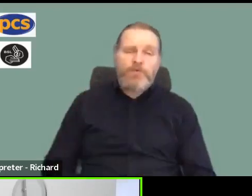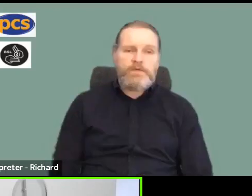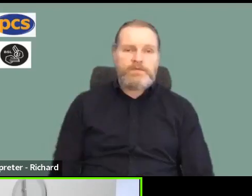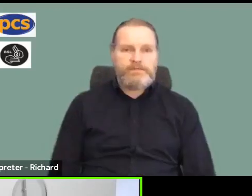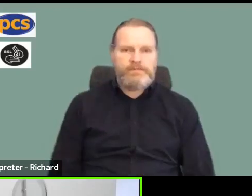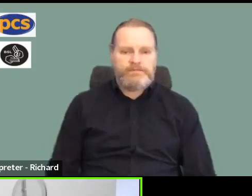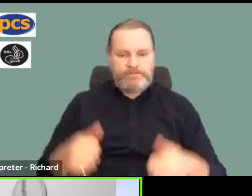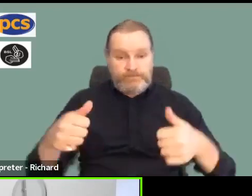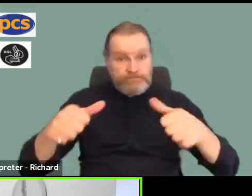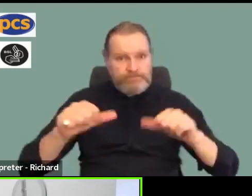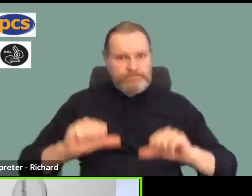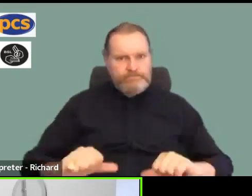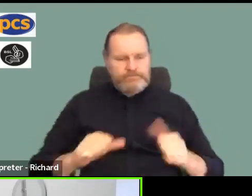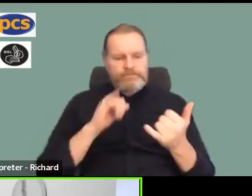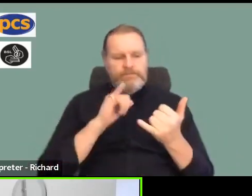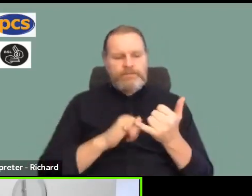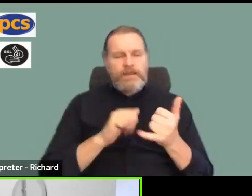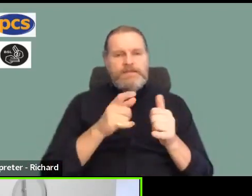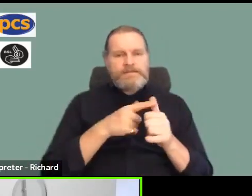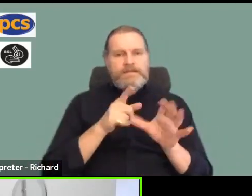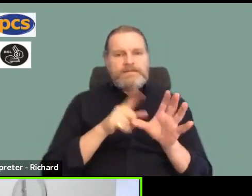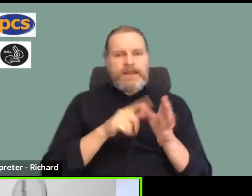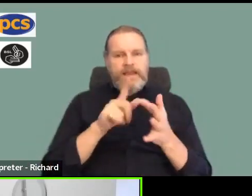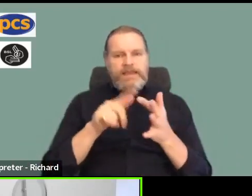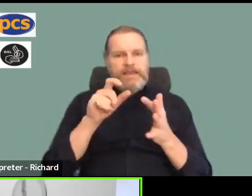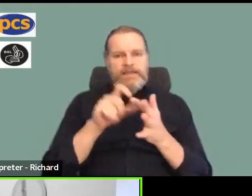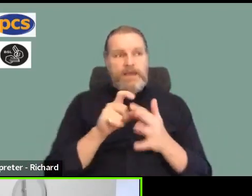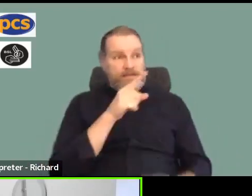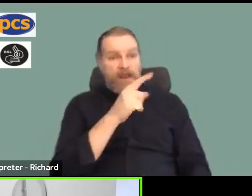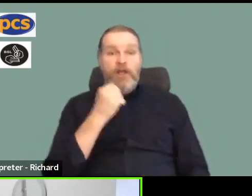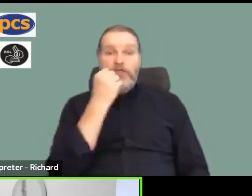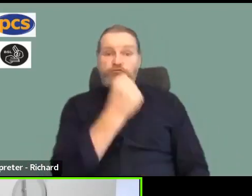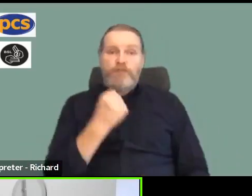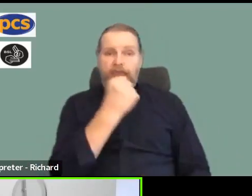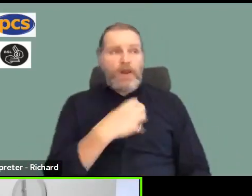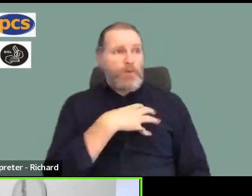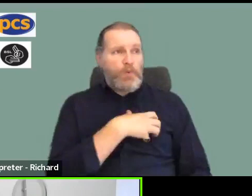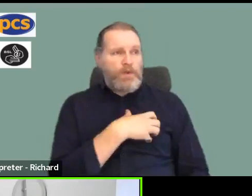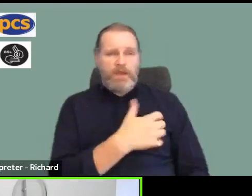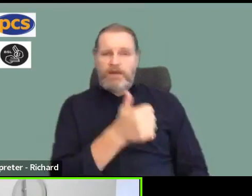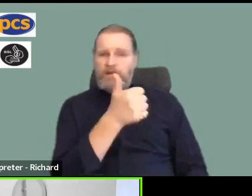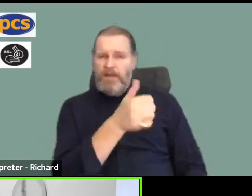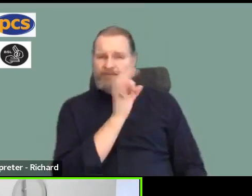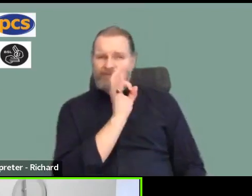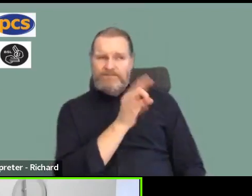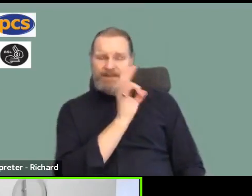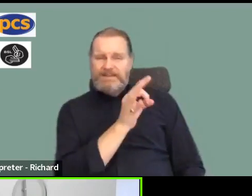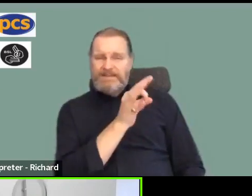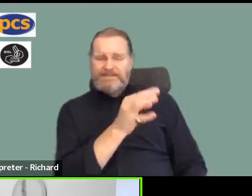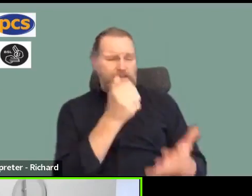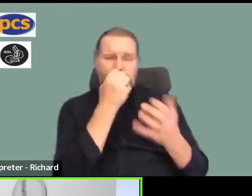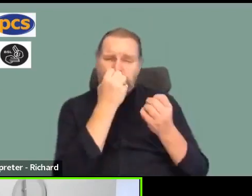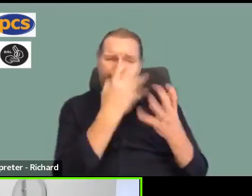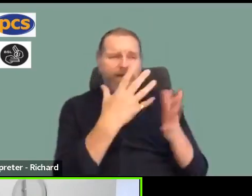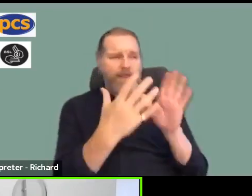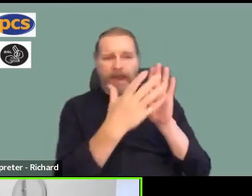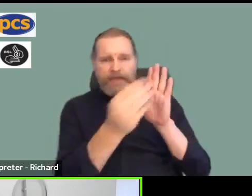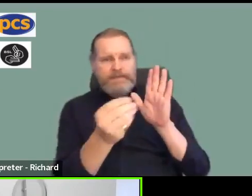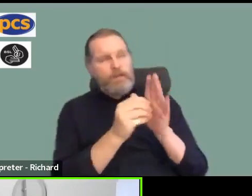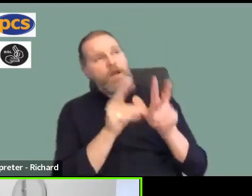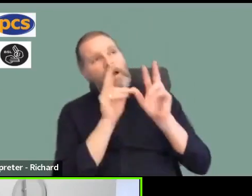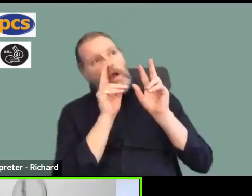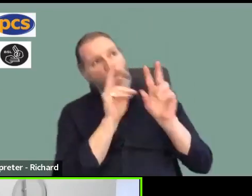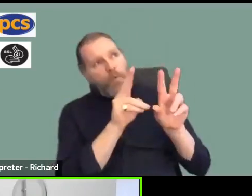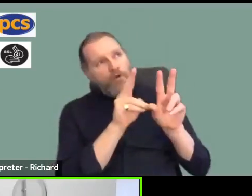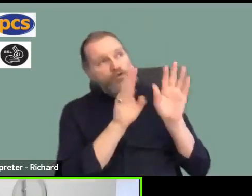Saeed says the rail union has been fantastic in its action and the union leader there is leading by example. We could all really take a